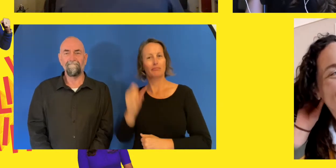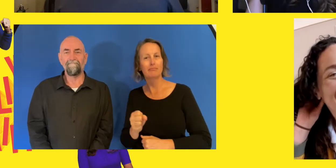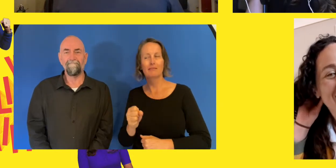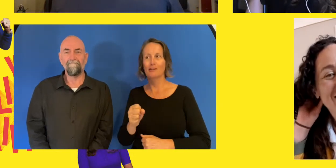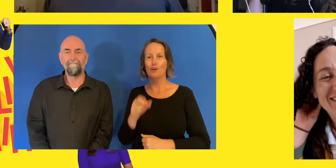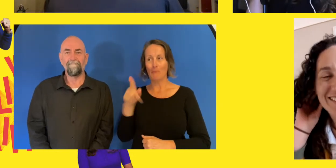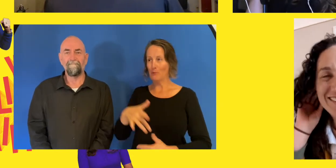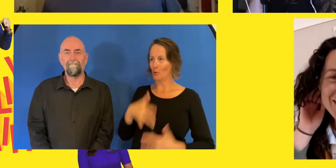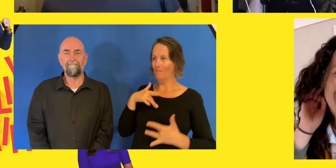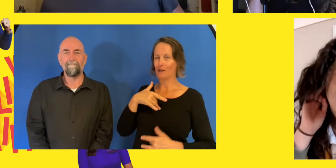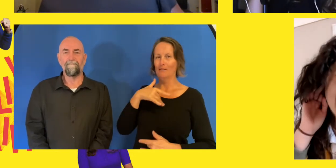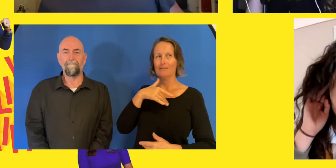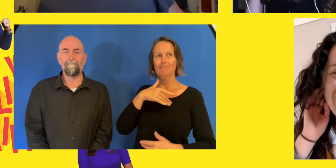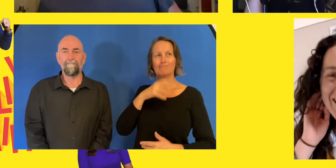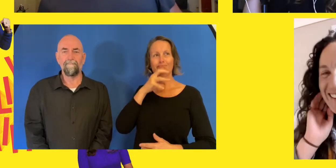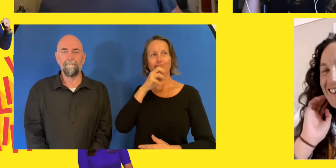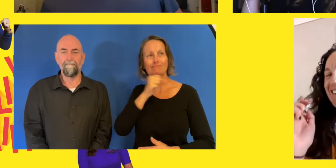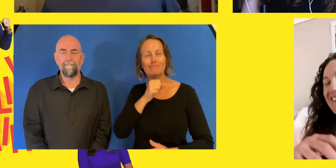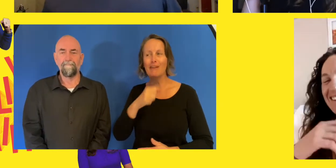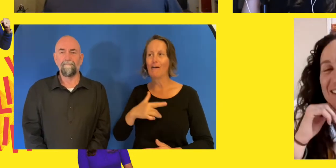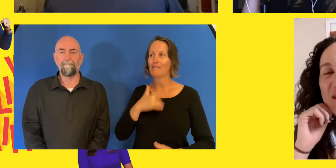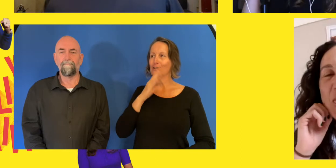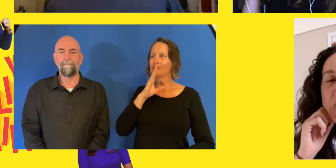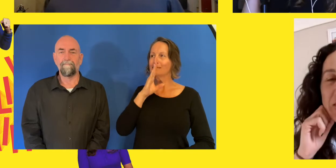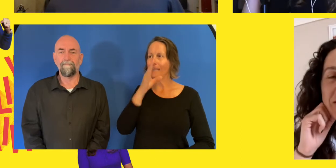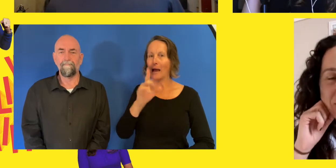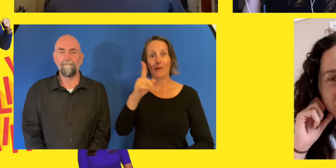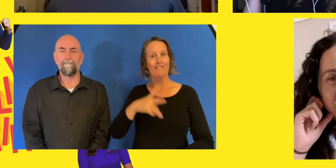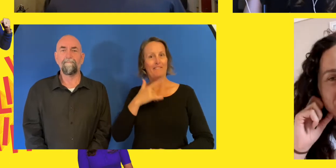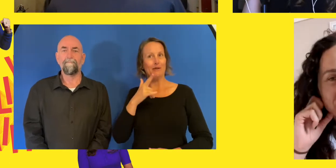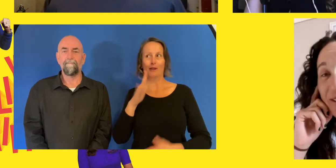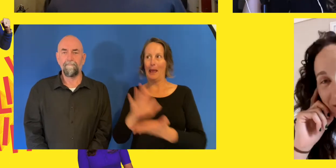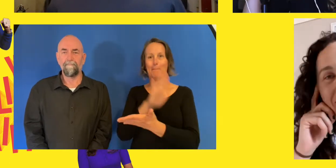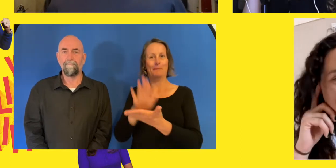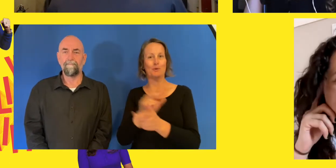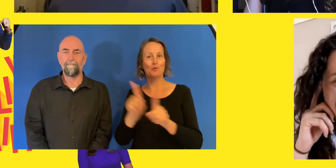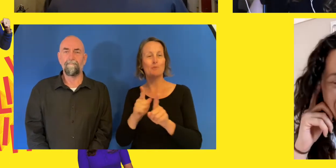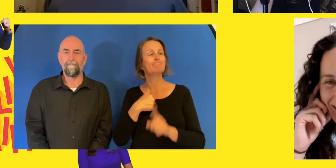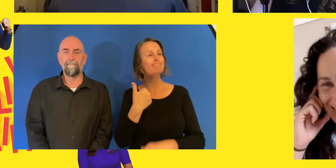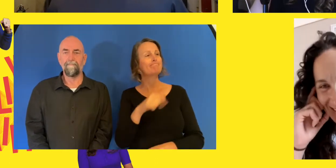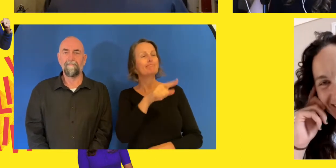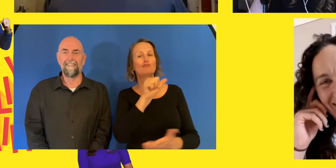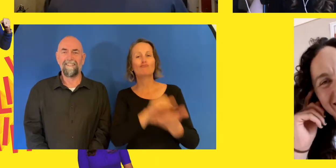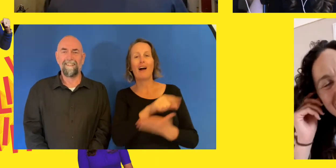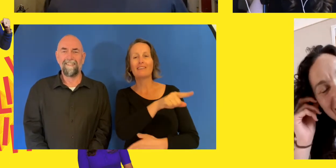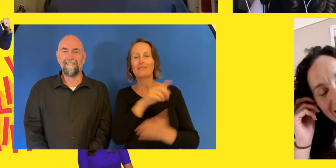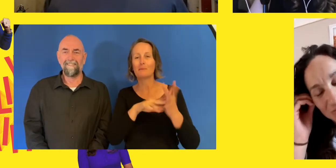He's not bad. Yeah. Yeah. He's got that emotional intelligence as well. We know. Oh yeah, most definitely.